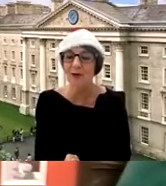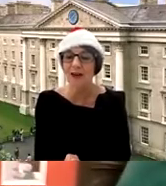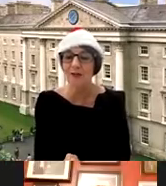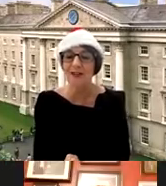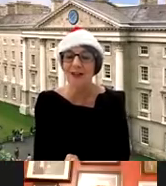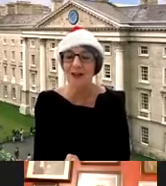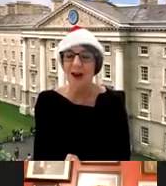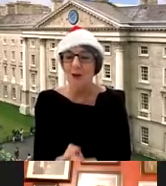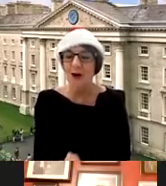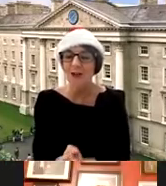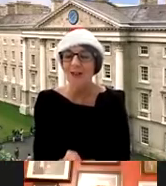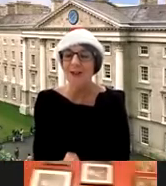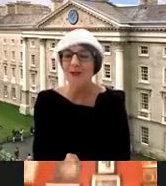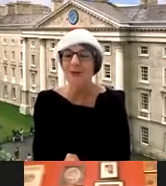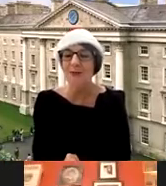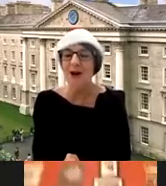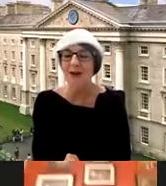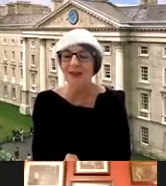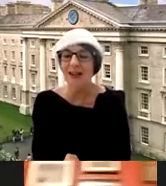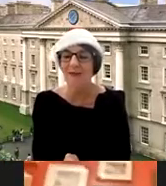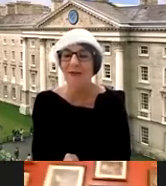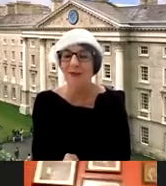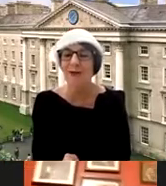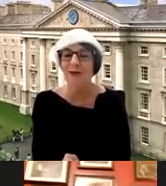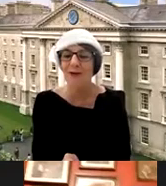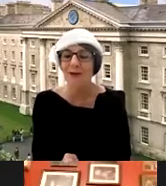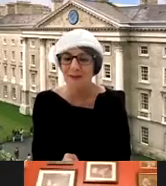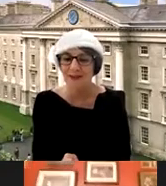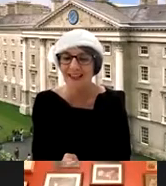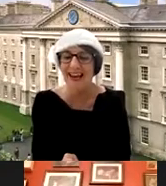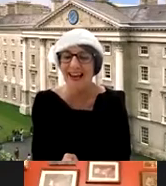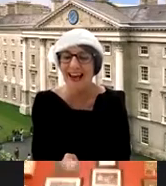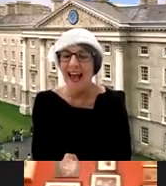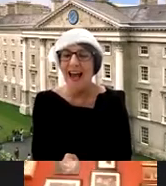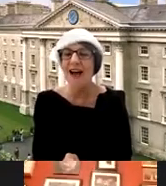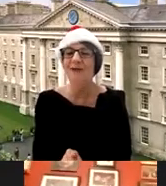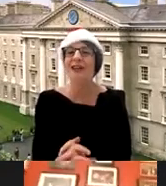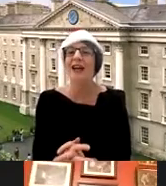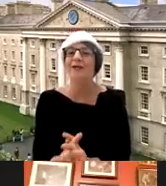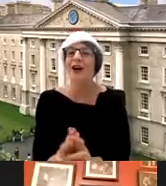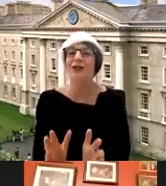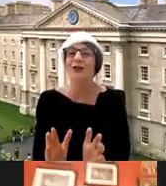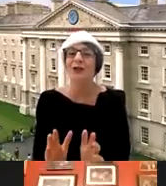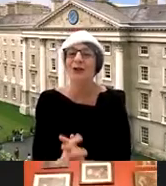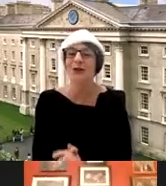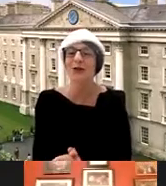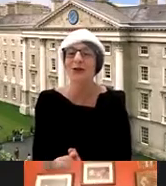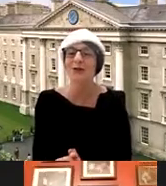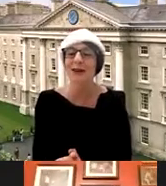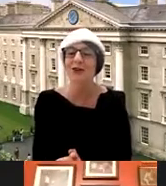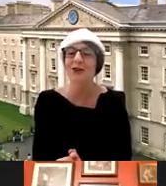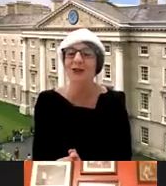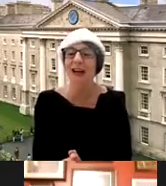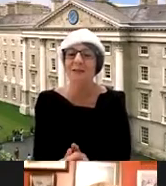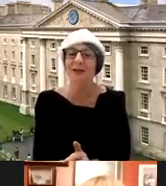forward now to decide what is i'm going to buy myself for christmas now that i have got the doctor's orders